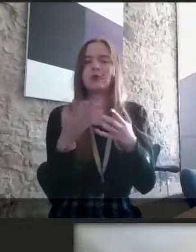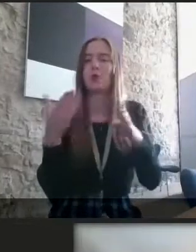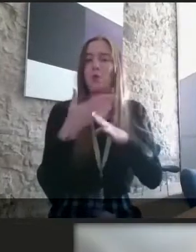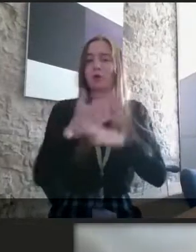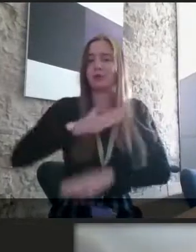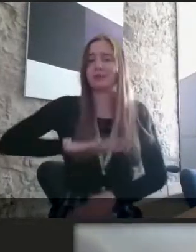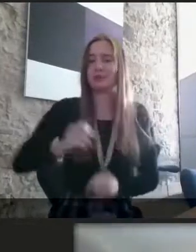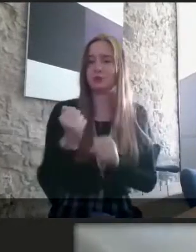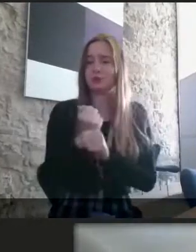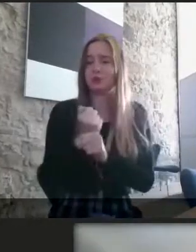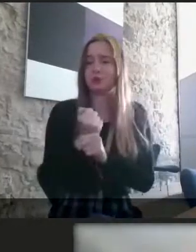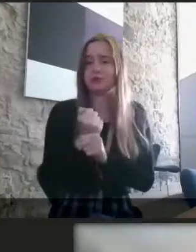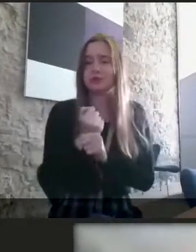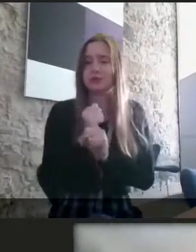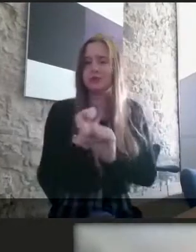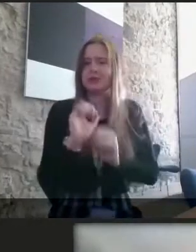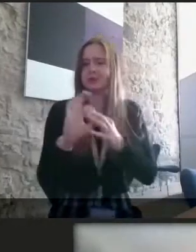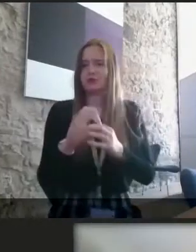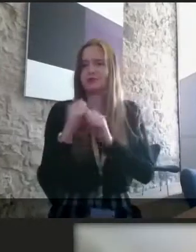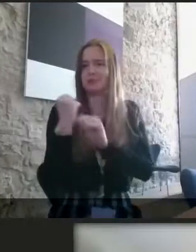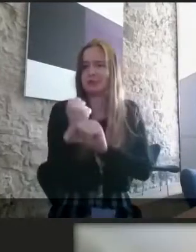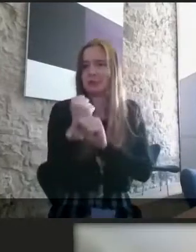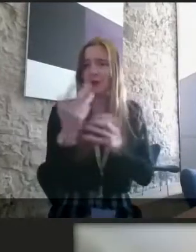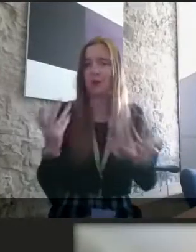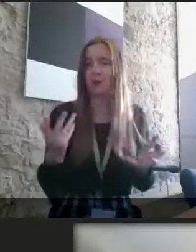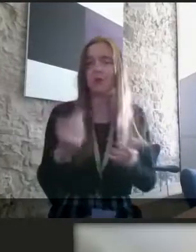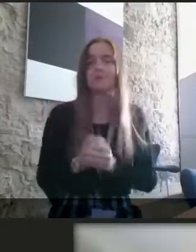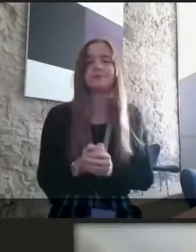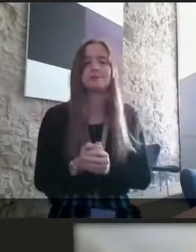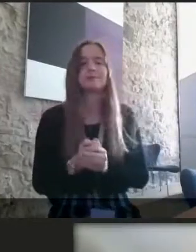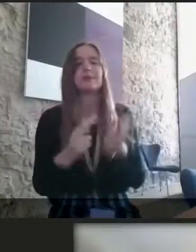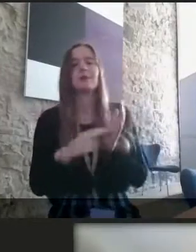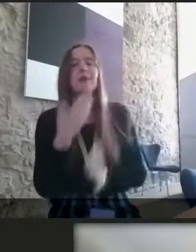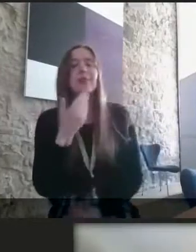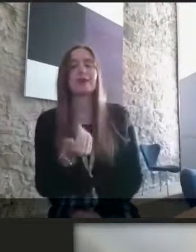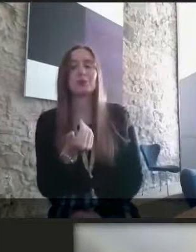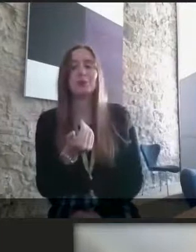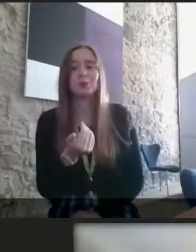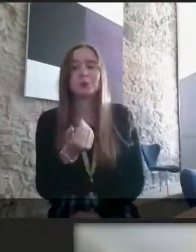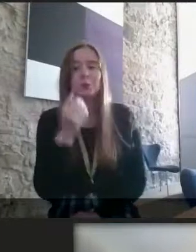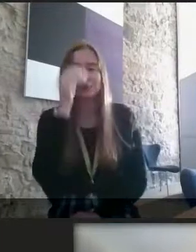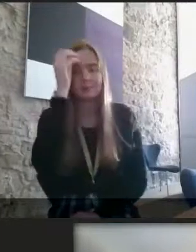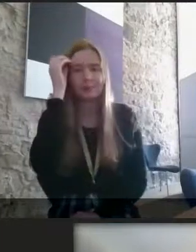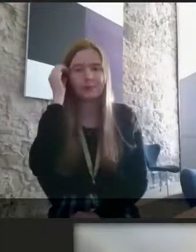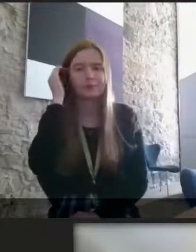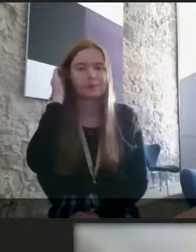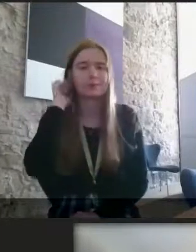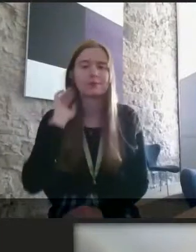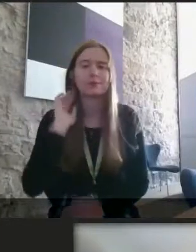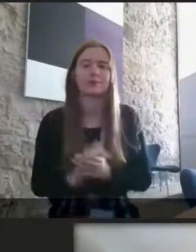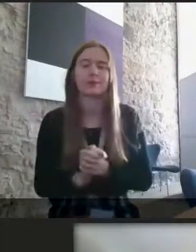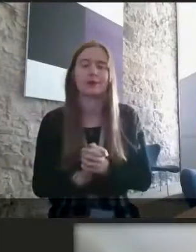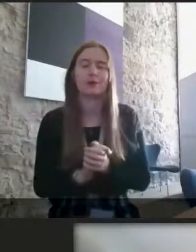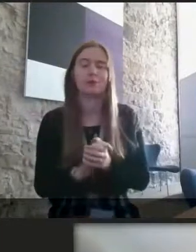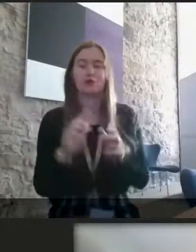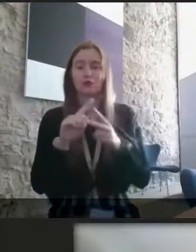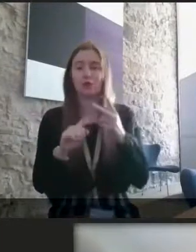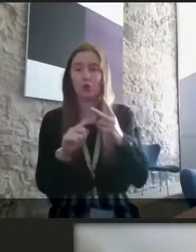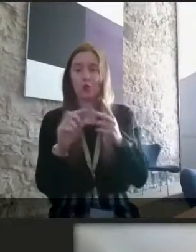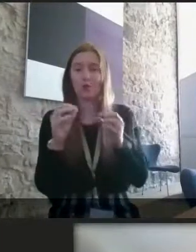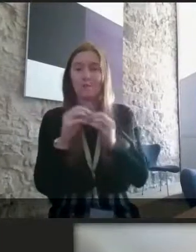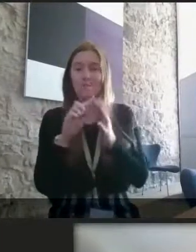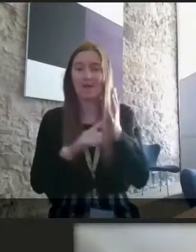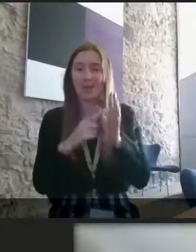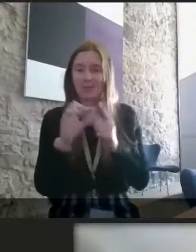in that regard yeah absolutely thanks Paul so um totally echo Bella's points um as well